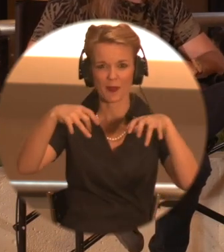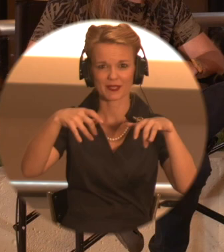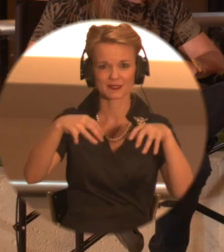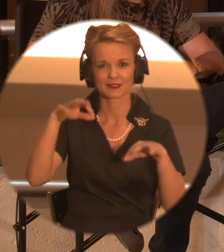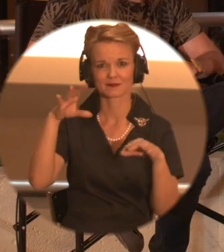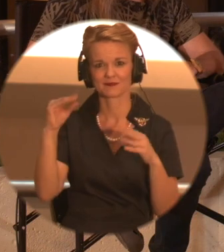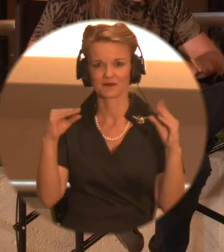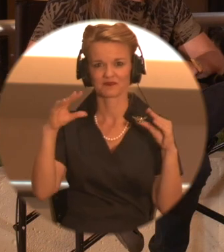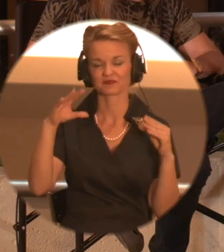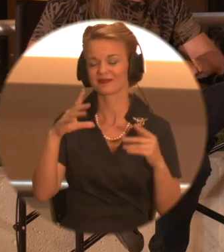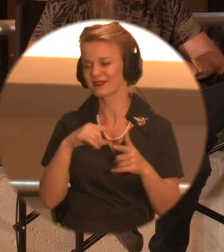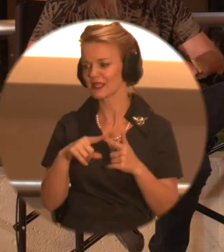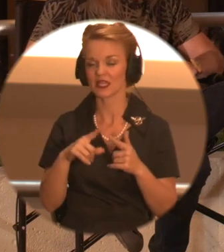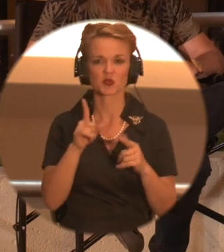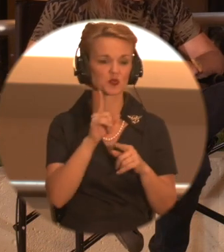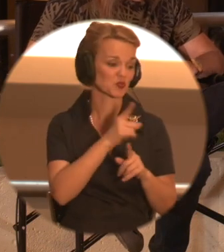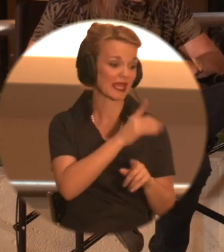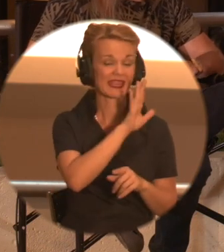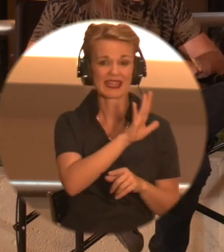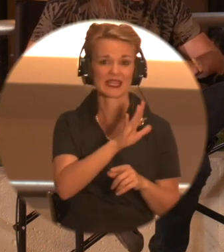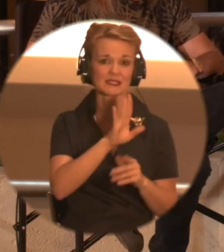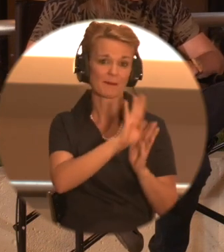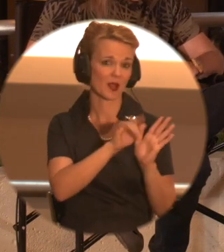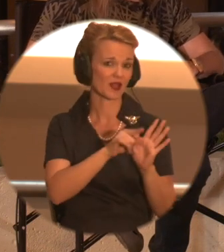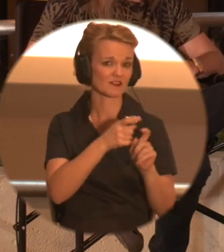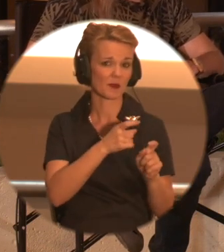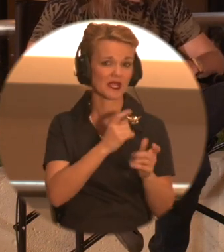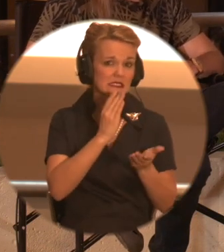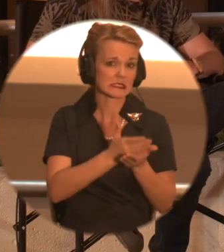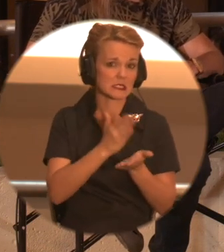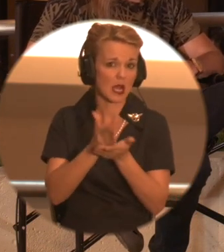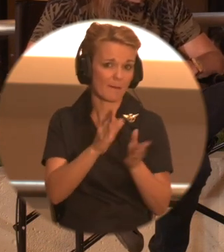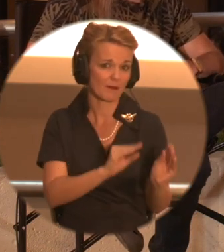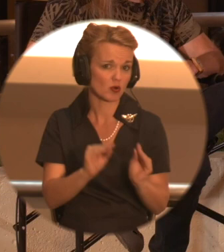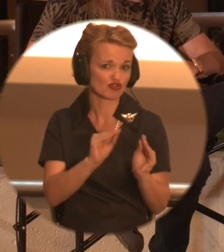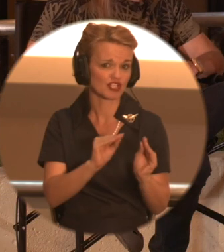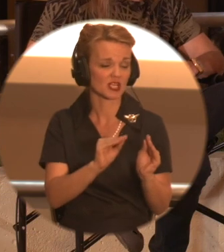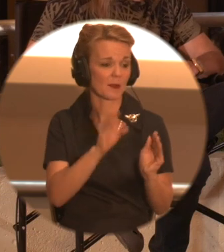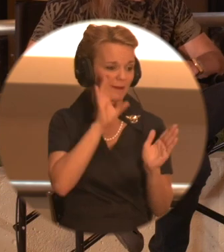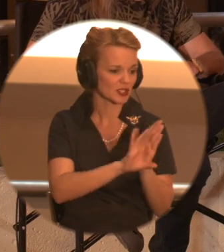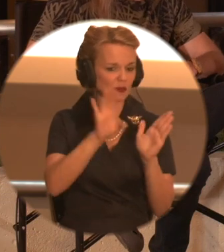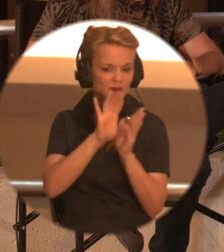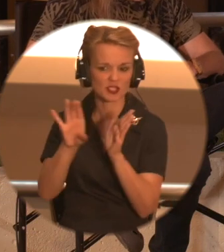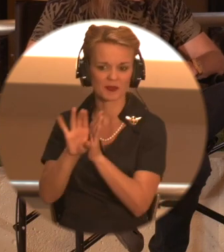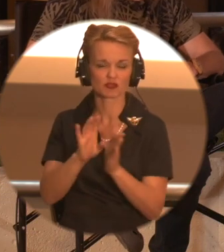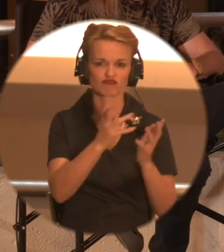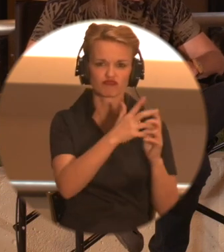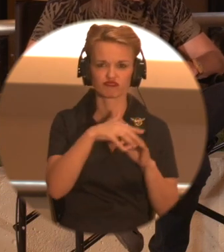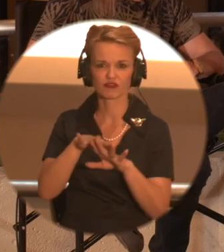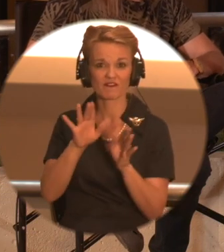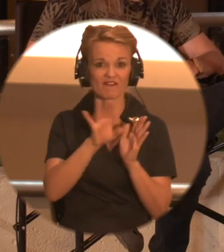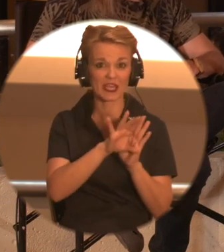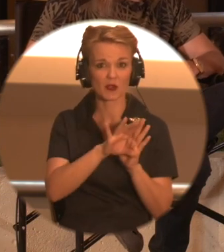a background of stop motion. Yeah. And he took that and applied it to that. Right. And just seeing all these fun ways that people are getting into puppetry